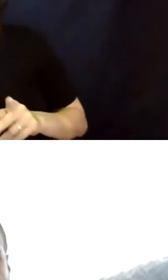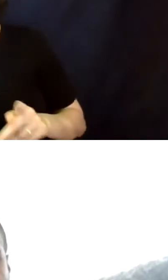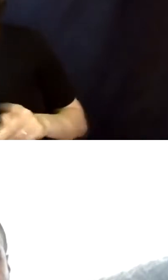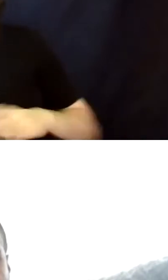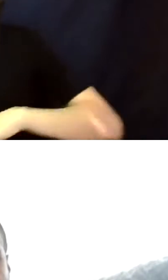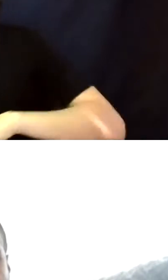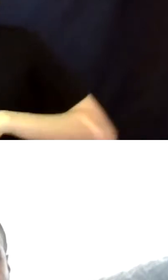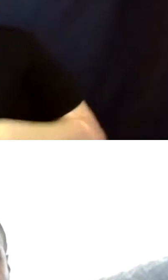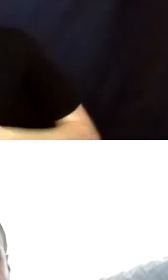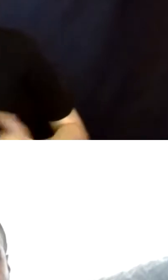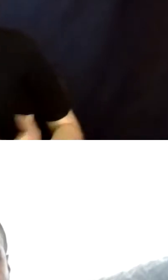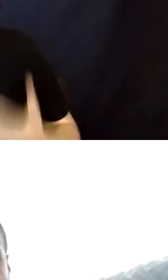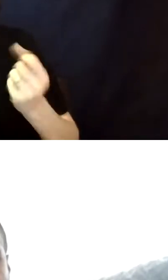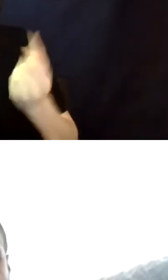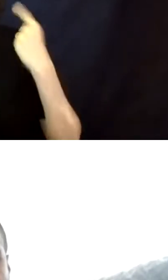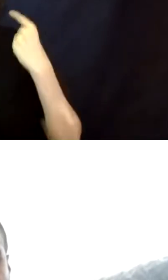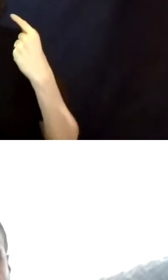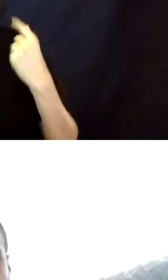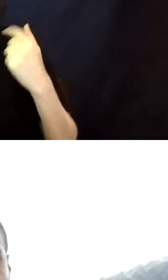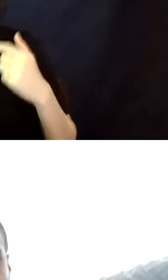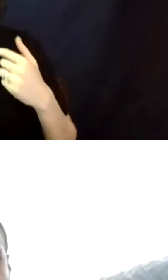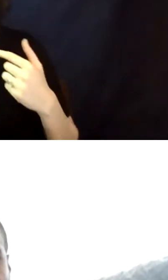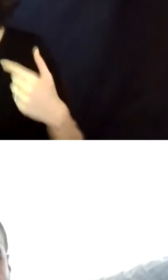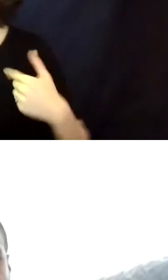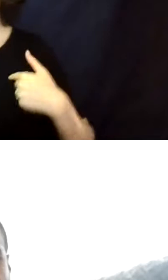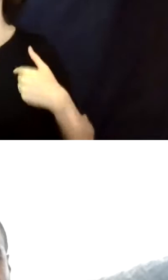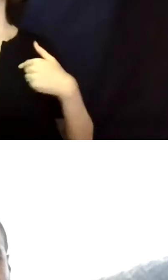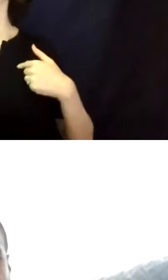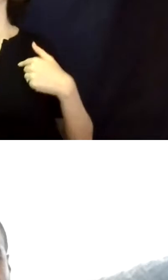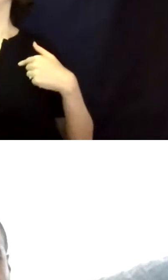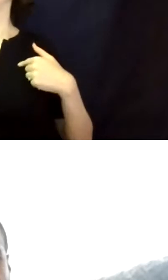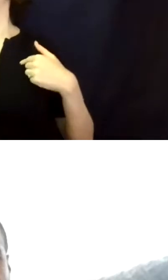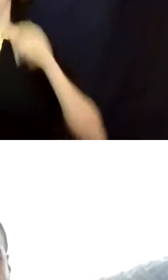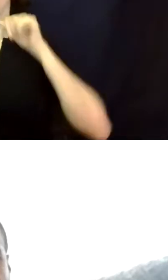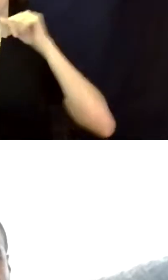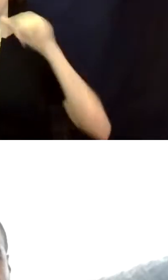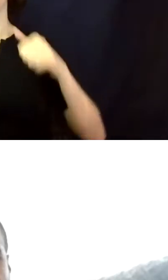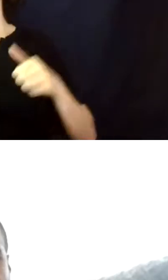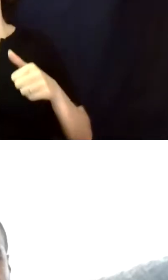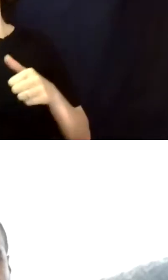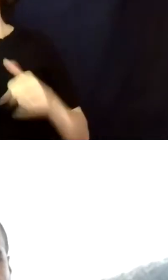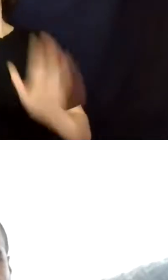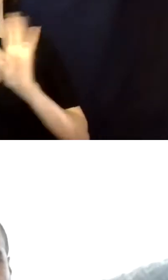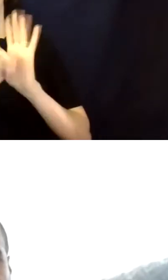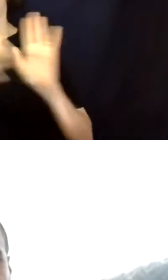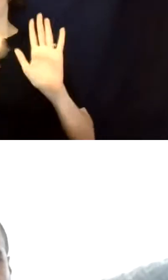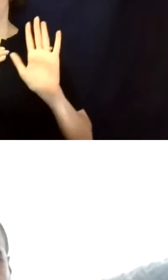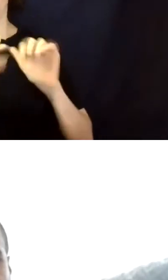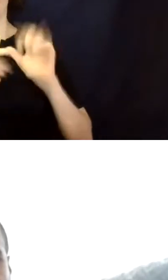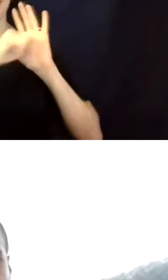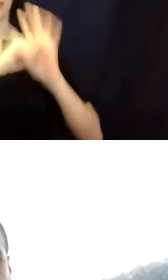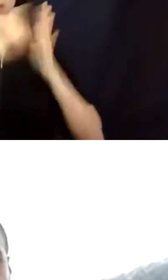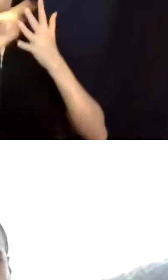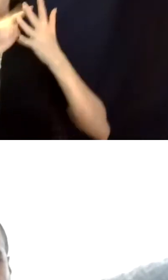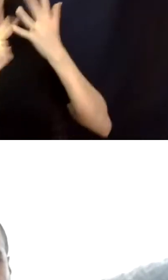the treatment is necessary. They're unable to, to recognize their condition and the symptoms of the condition and the mental health mandate really speaks more to